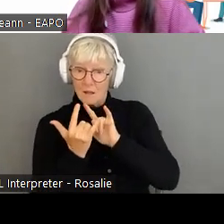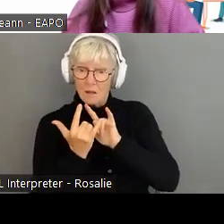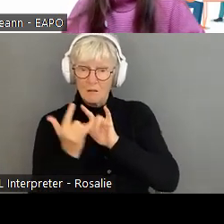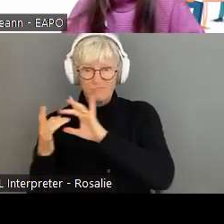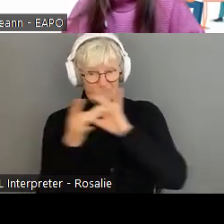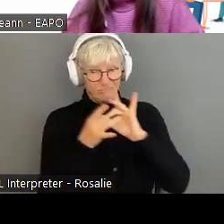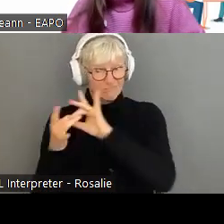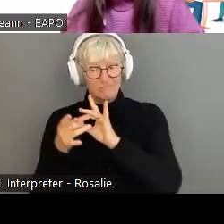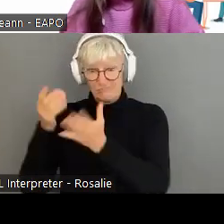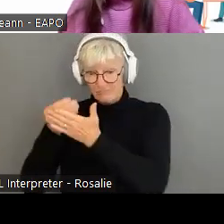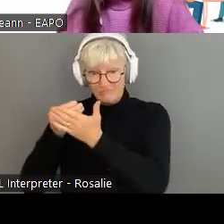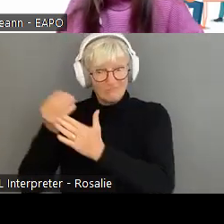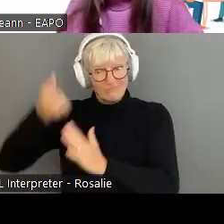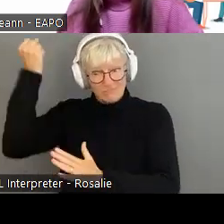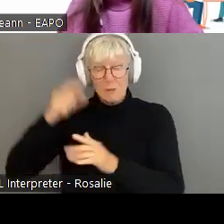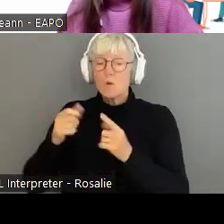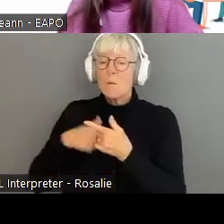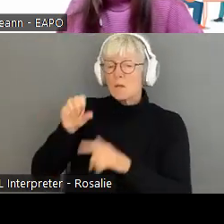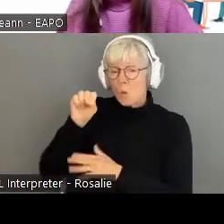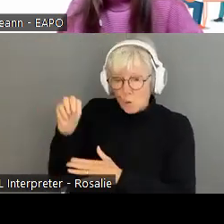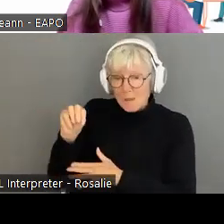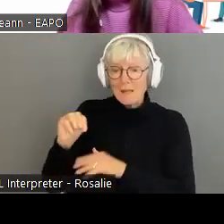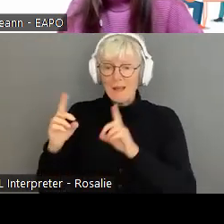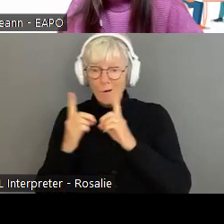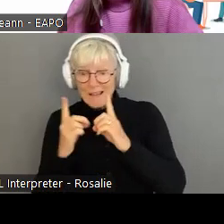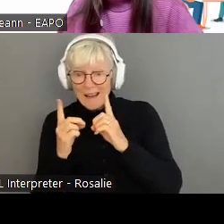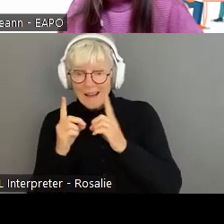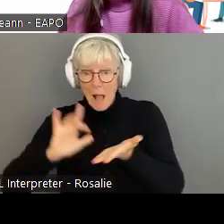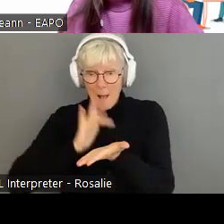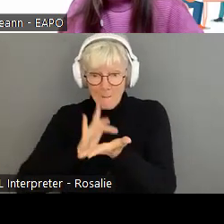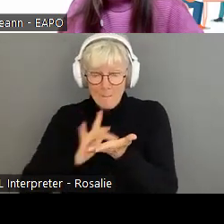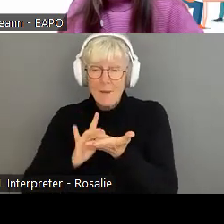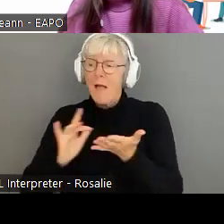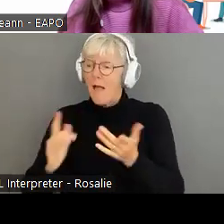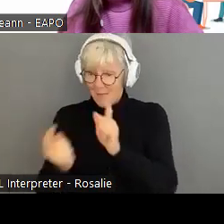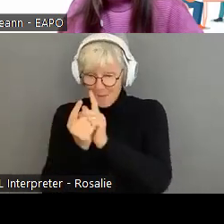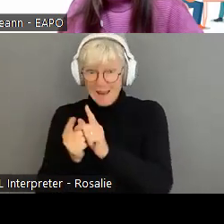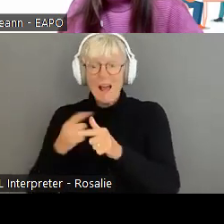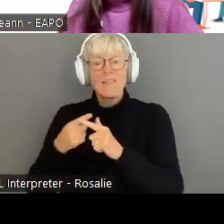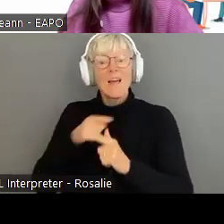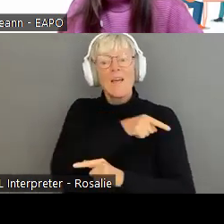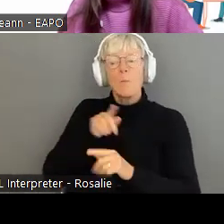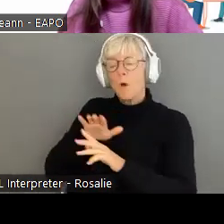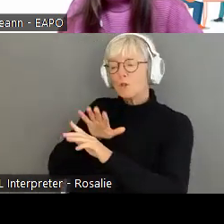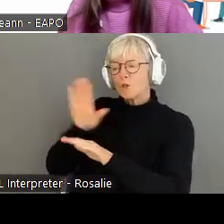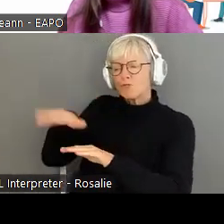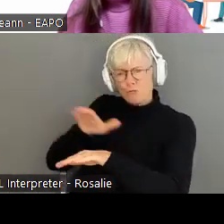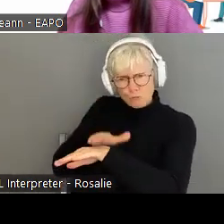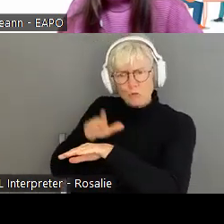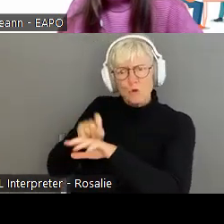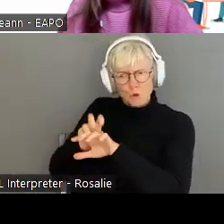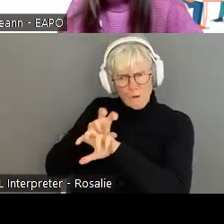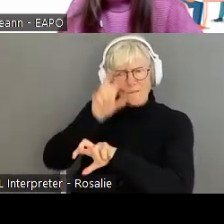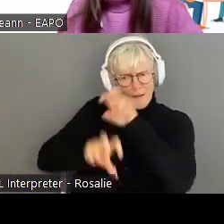website or social media or whatever the case may be. And then they're convinced down the line to invest into this fraudulent, uh, cryptocurrency